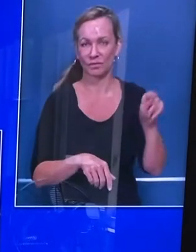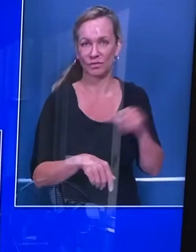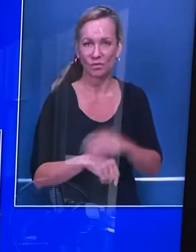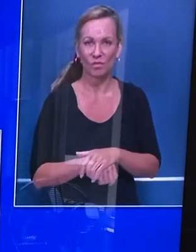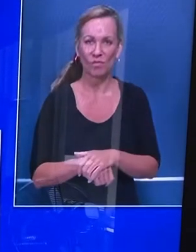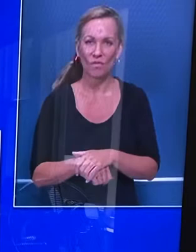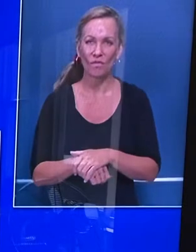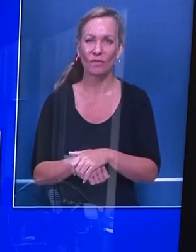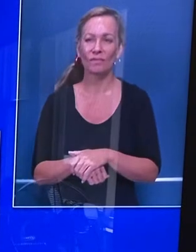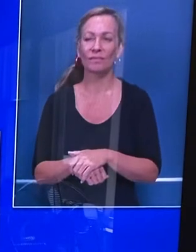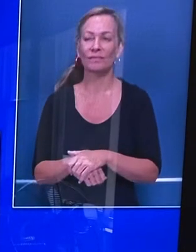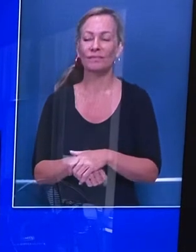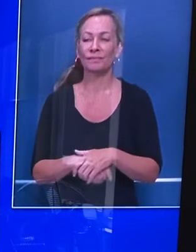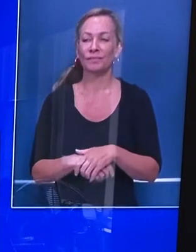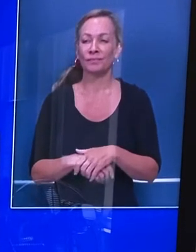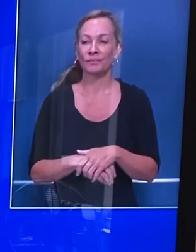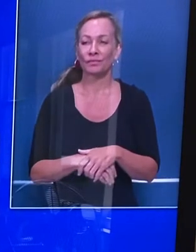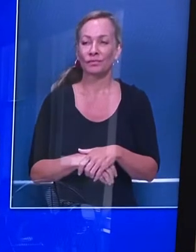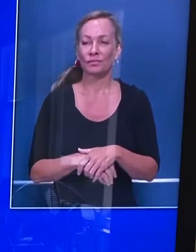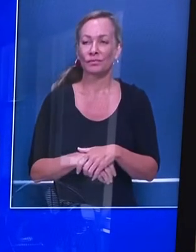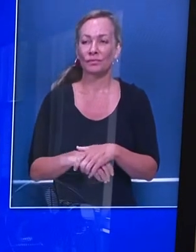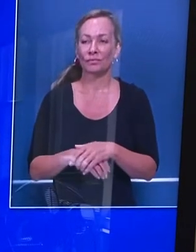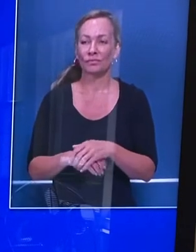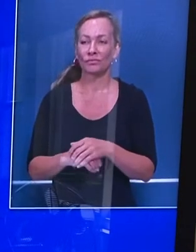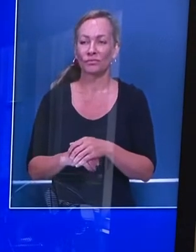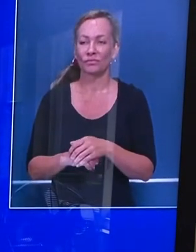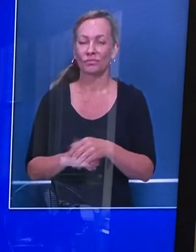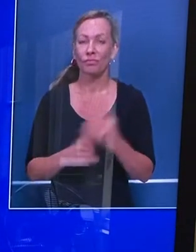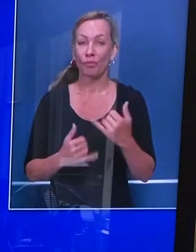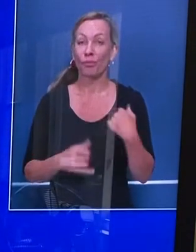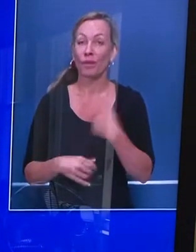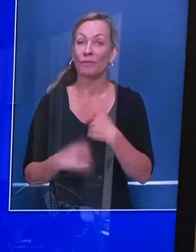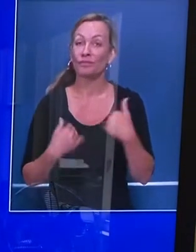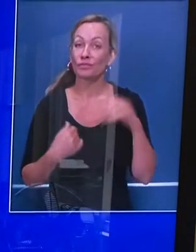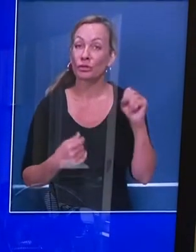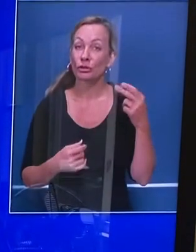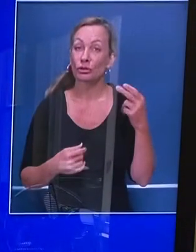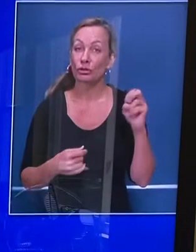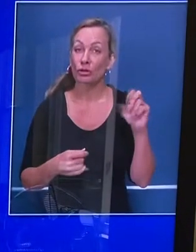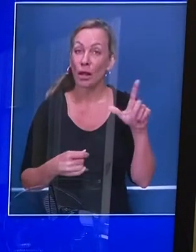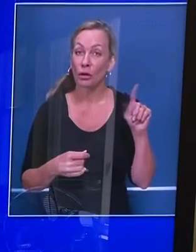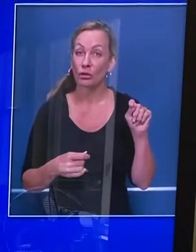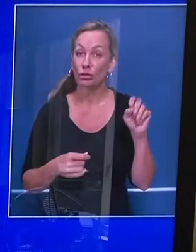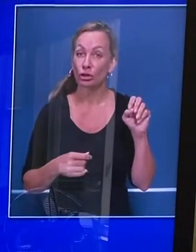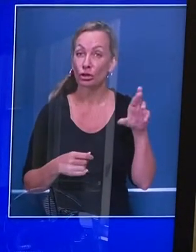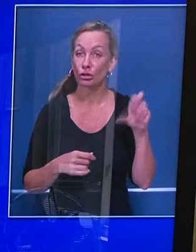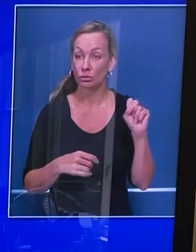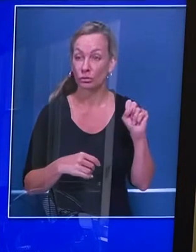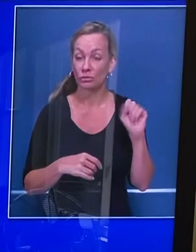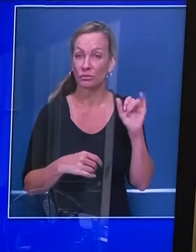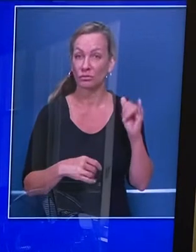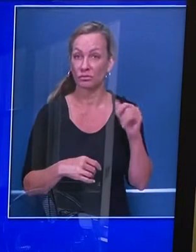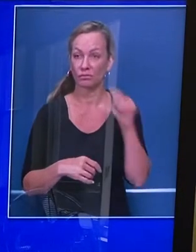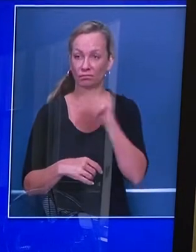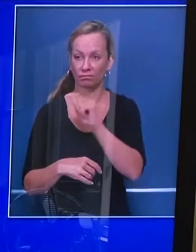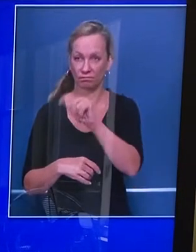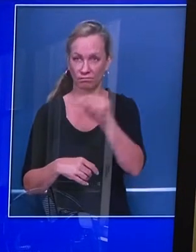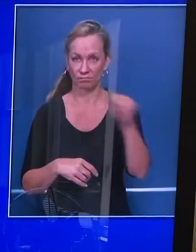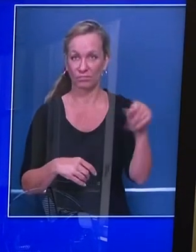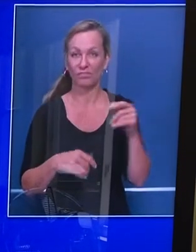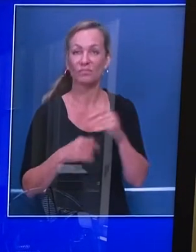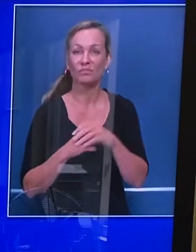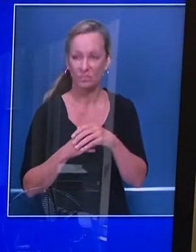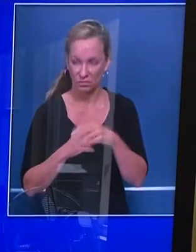of taking care of our first responders as well. Let me give you just a brief example of some of those efforts.